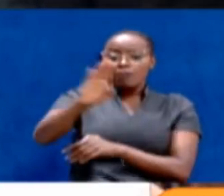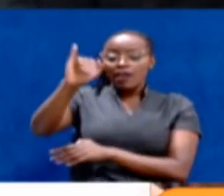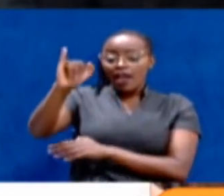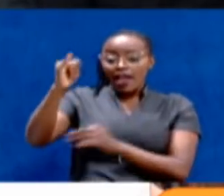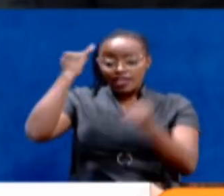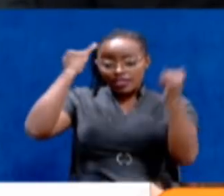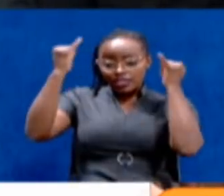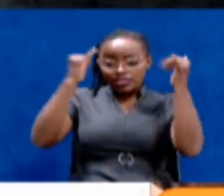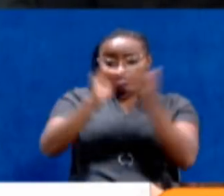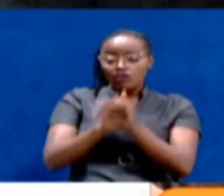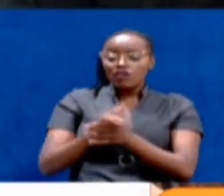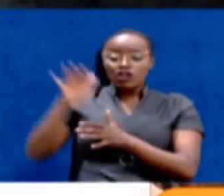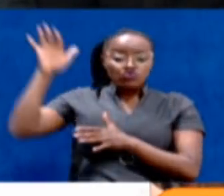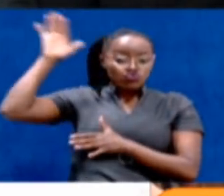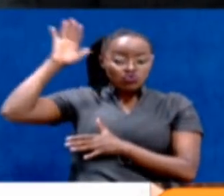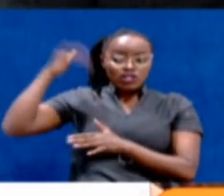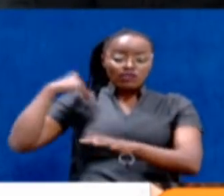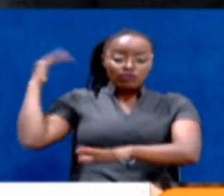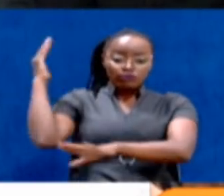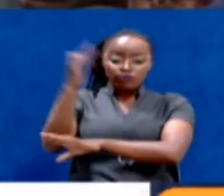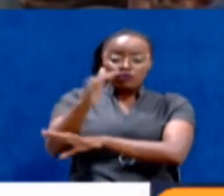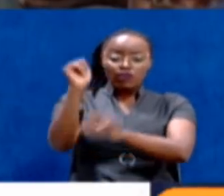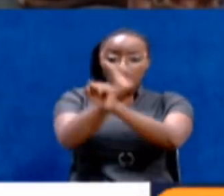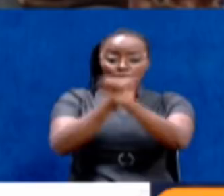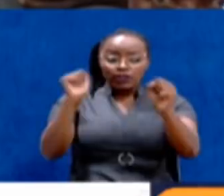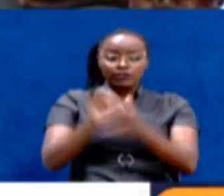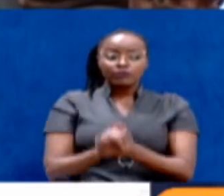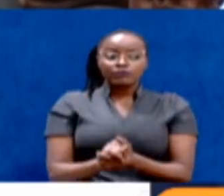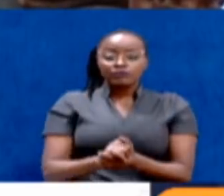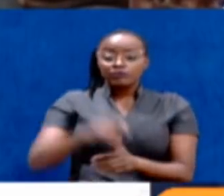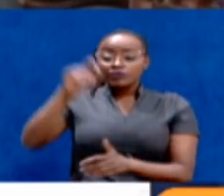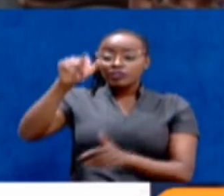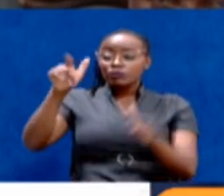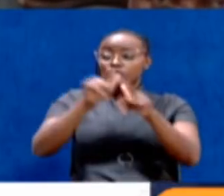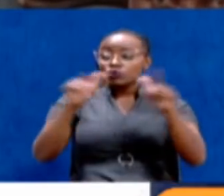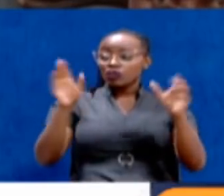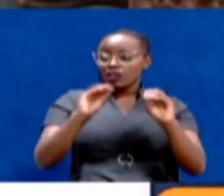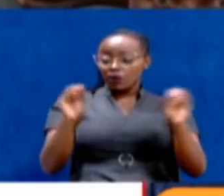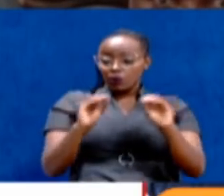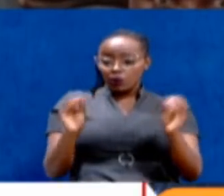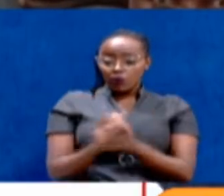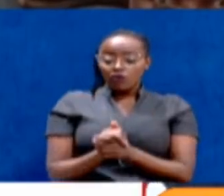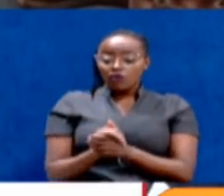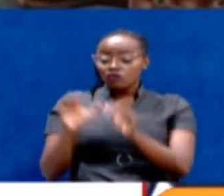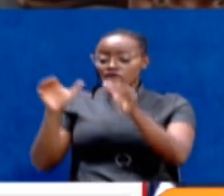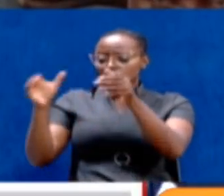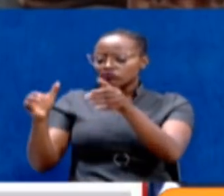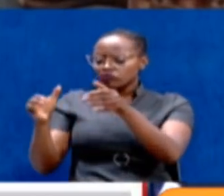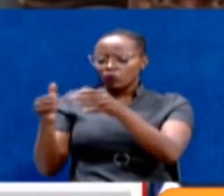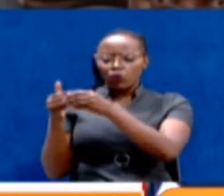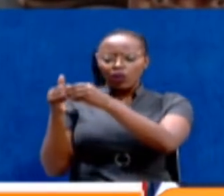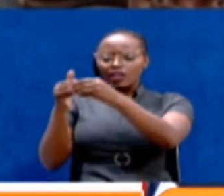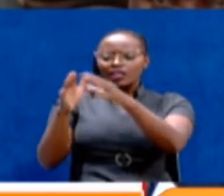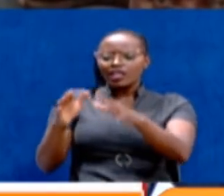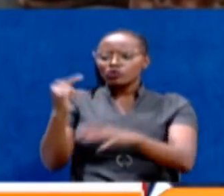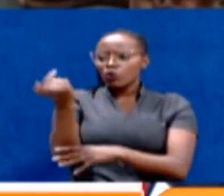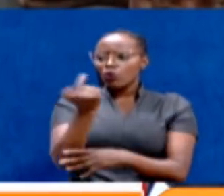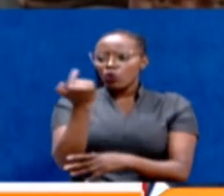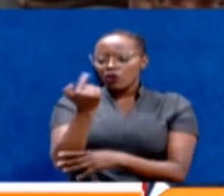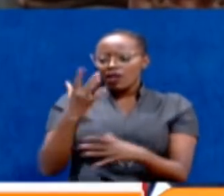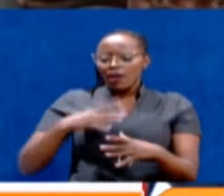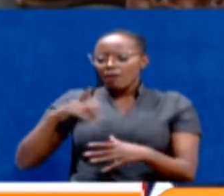initiative. Duwale was straight shooting aimed at the President. You should not allow a section of the leadership and